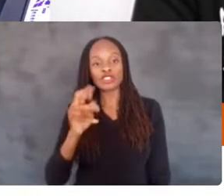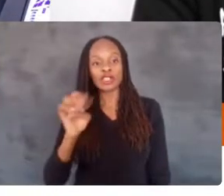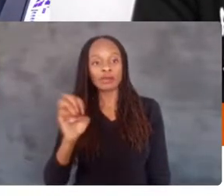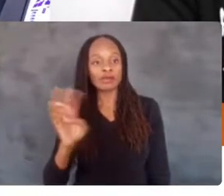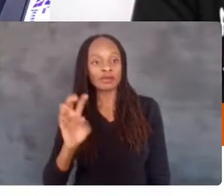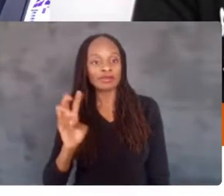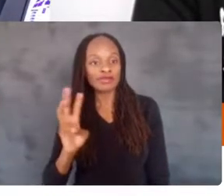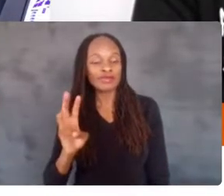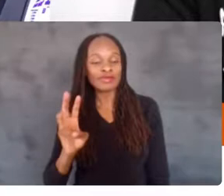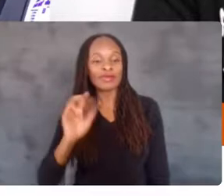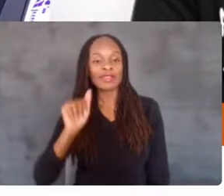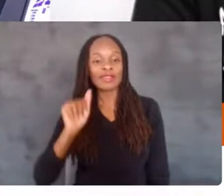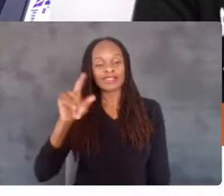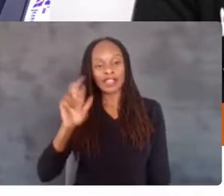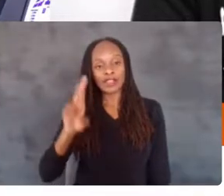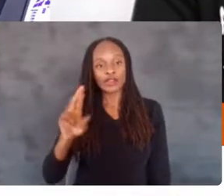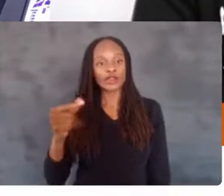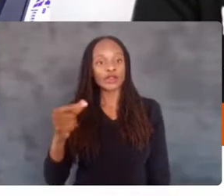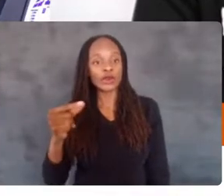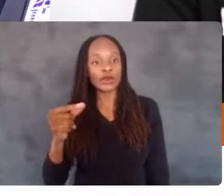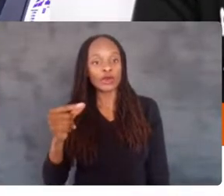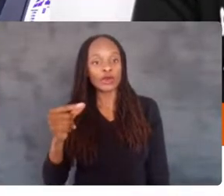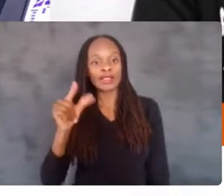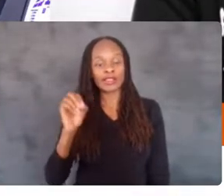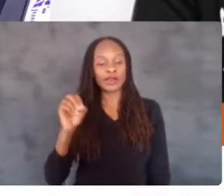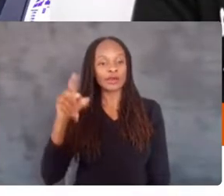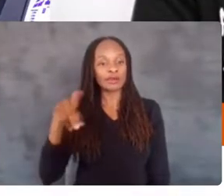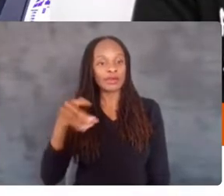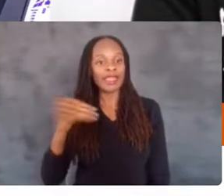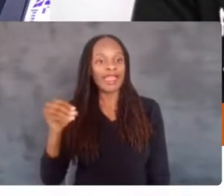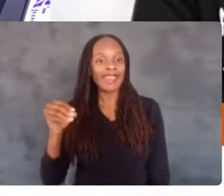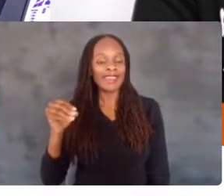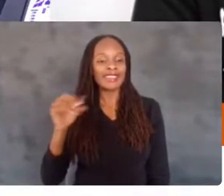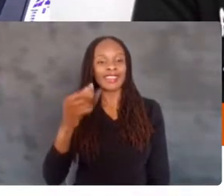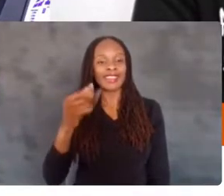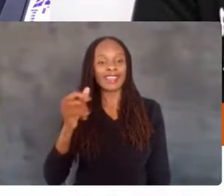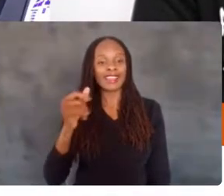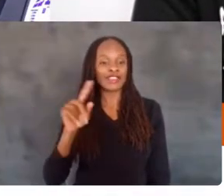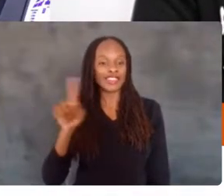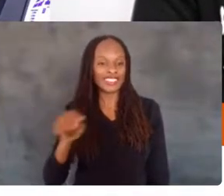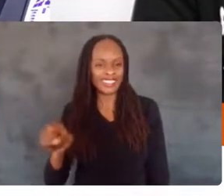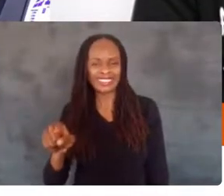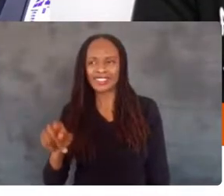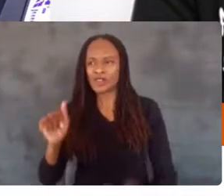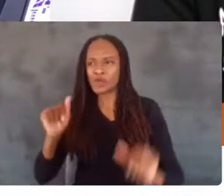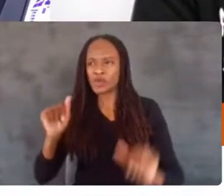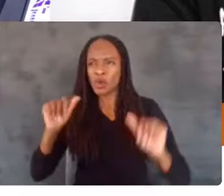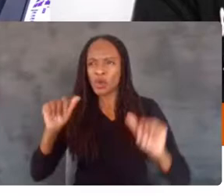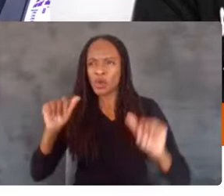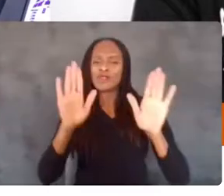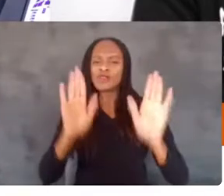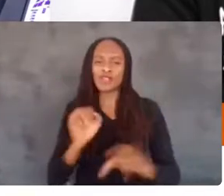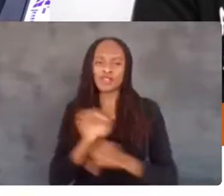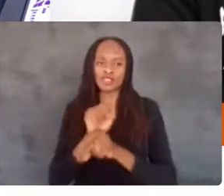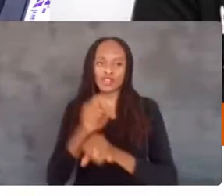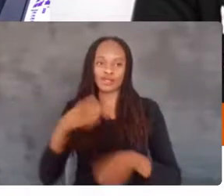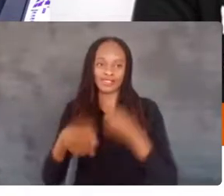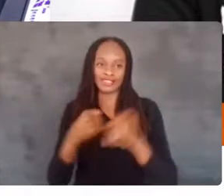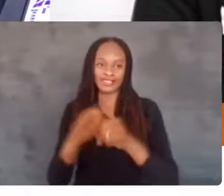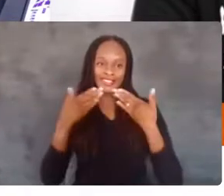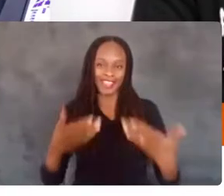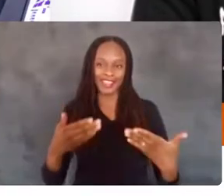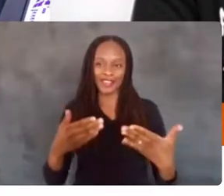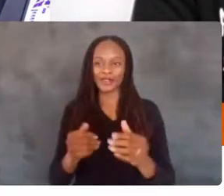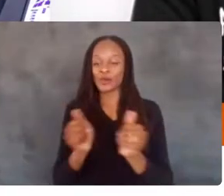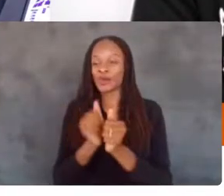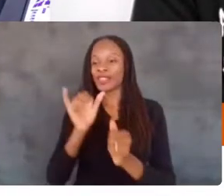Alexandra Gore, Leo Paiva, and Heather Ziegler. You all have done such an amazing job this year. So thank you. With